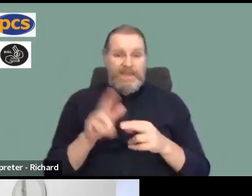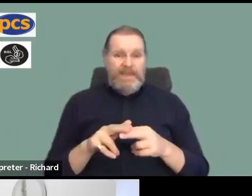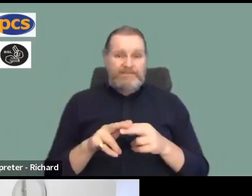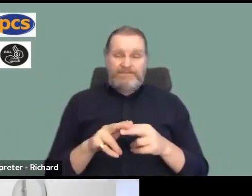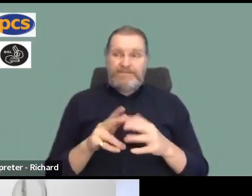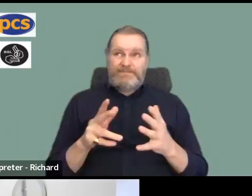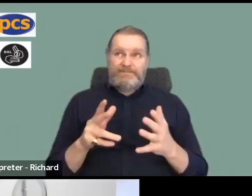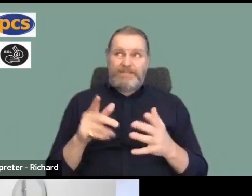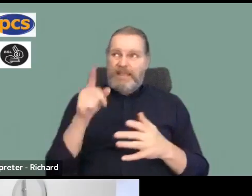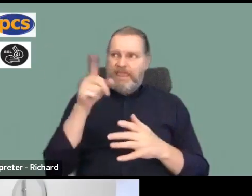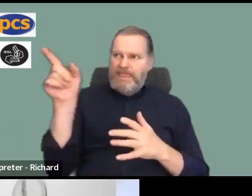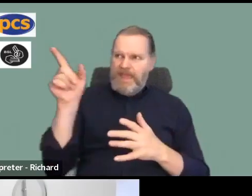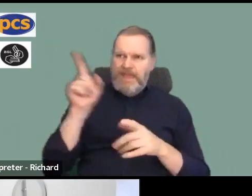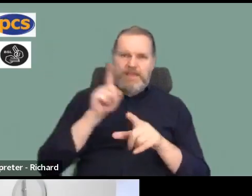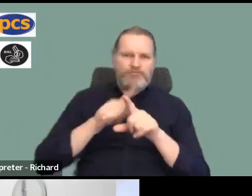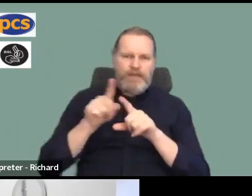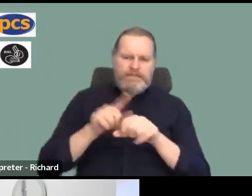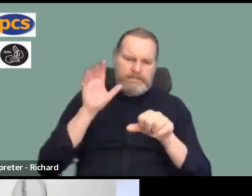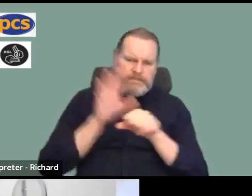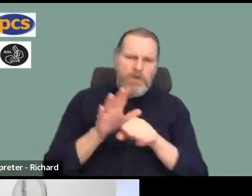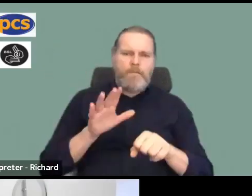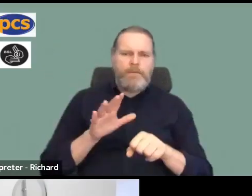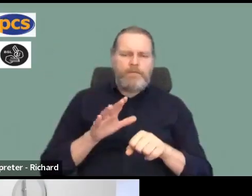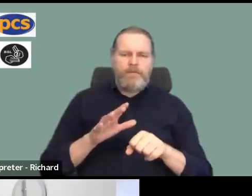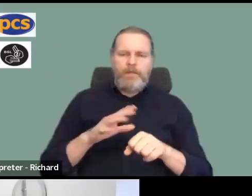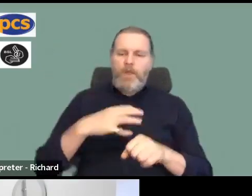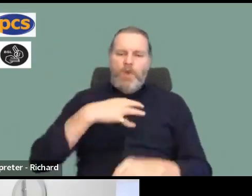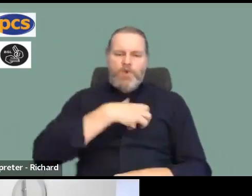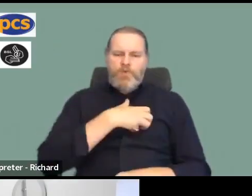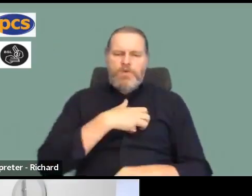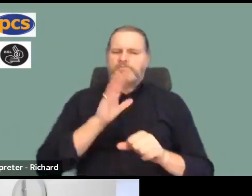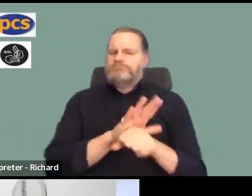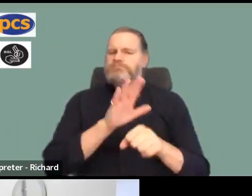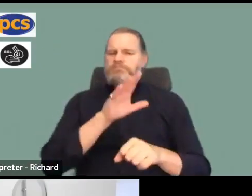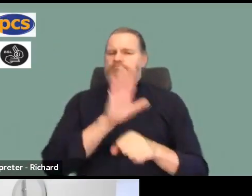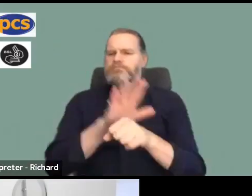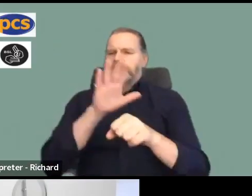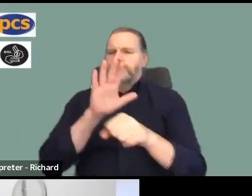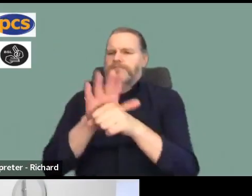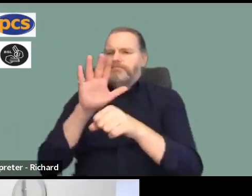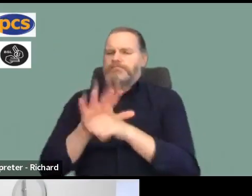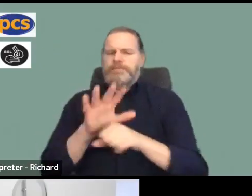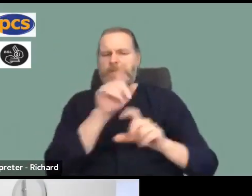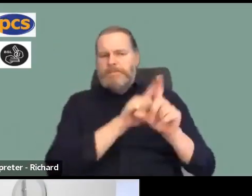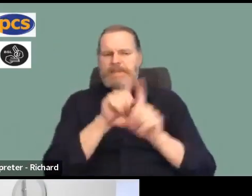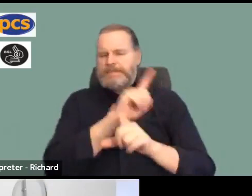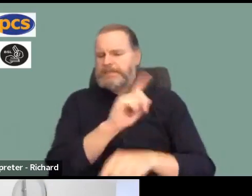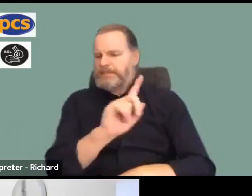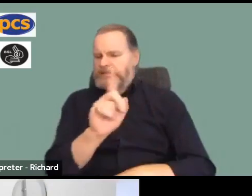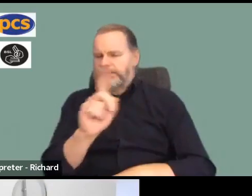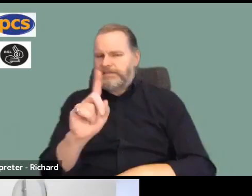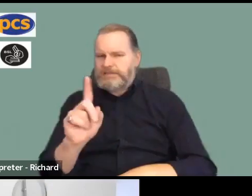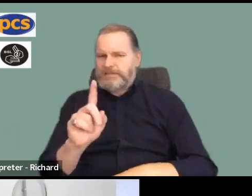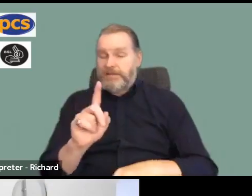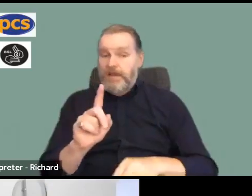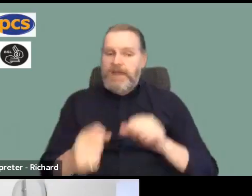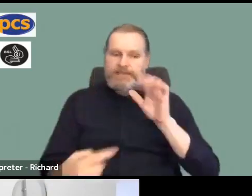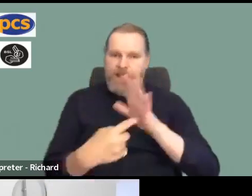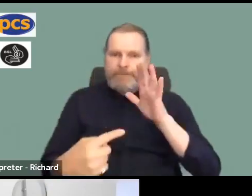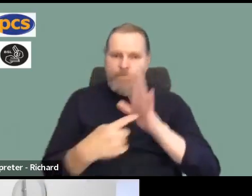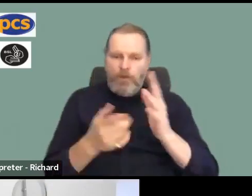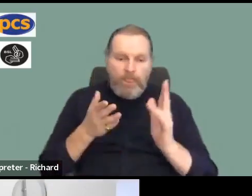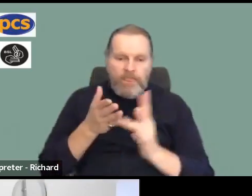talking to people, stopping our reps having conversations, the ability to communicate with you digitally is going to be more important than